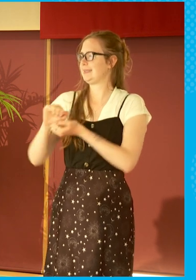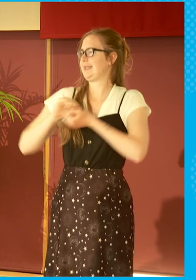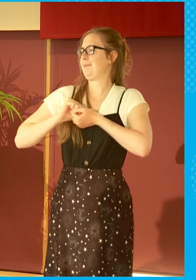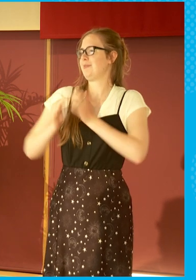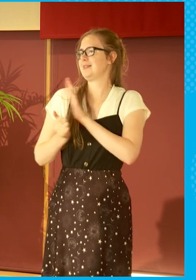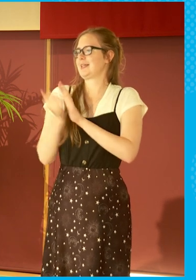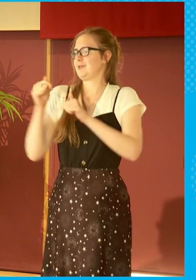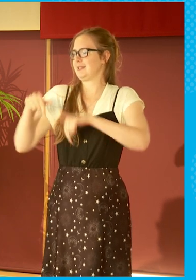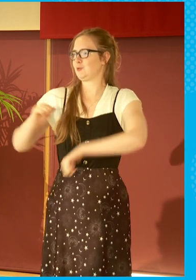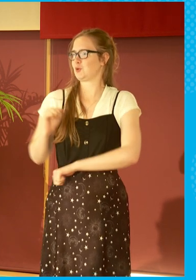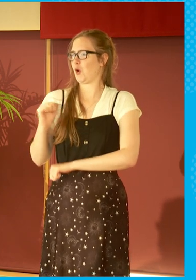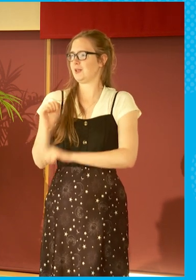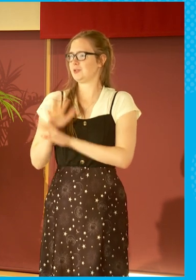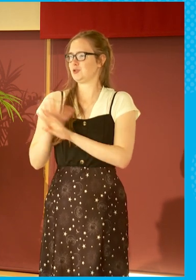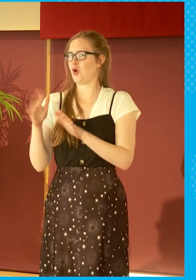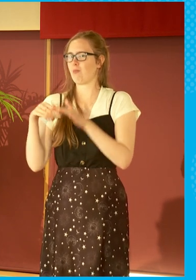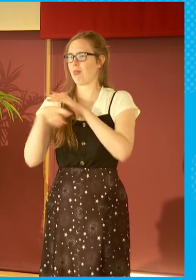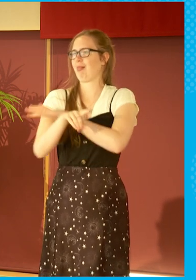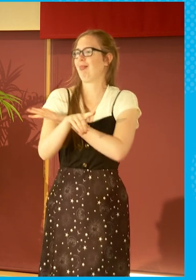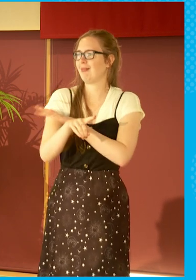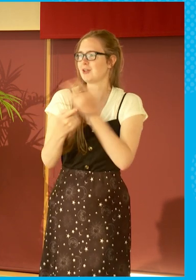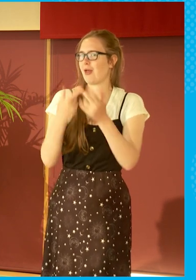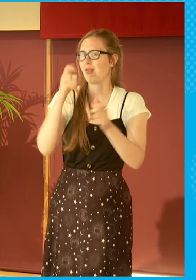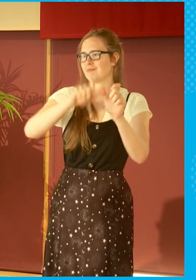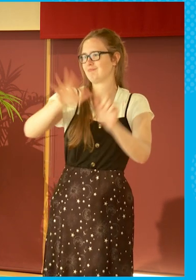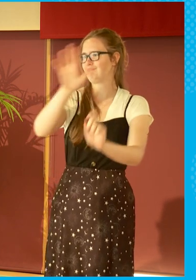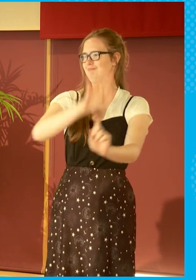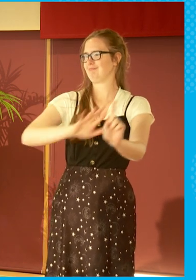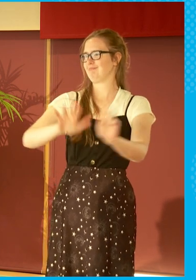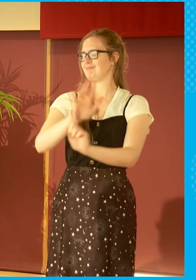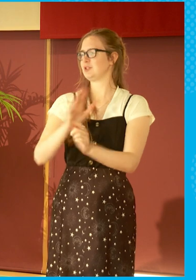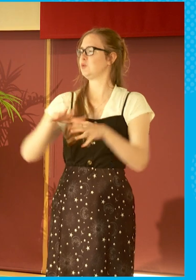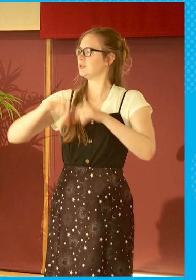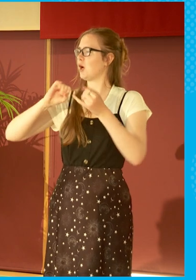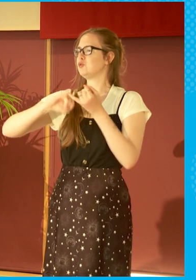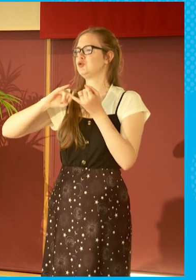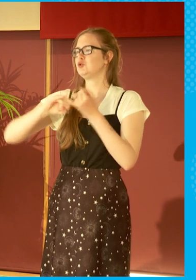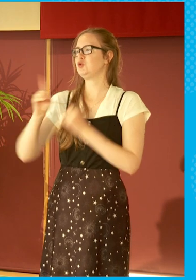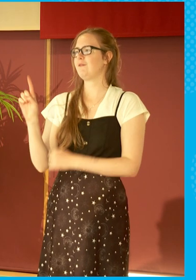from government to make that happen. So I'll go to Stuart first. OK.